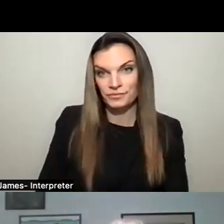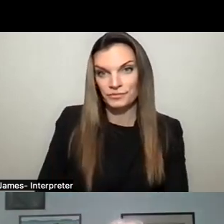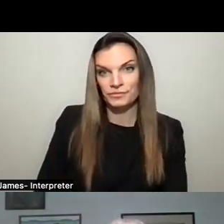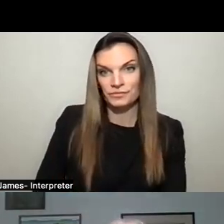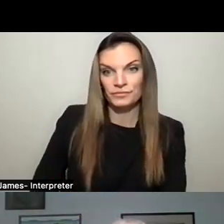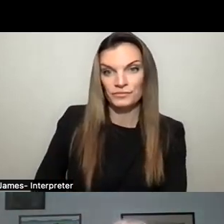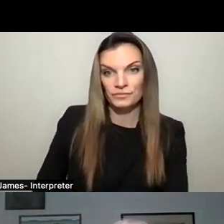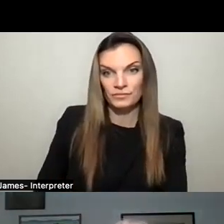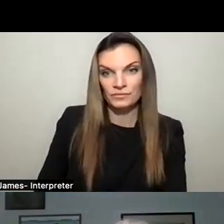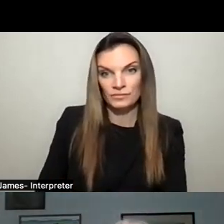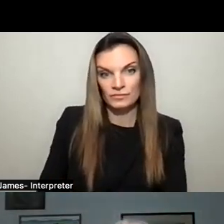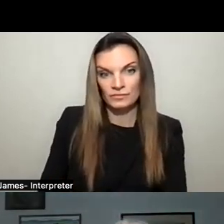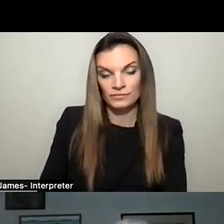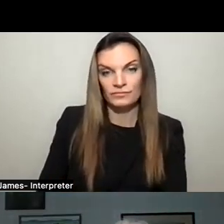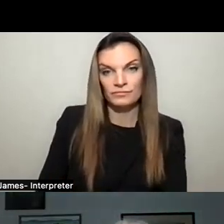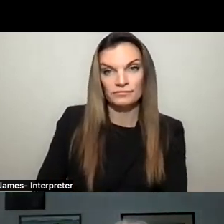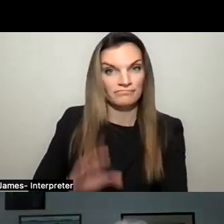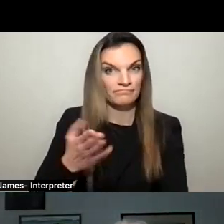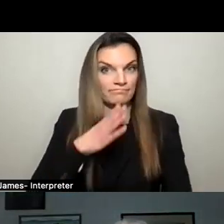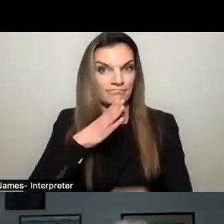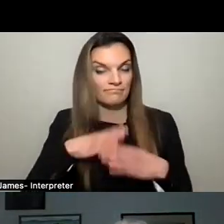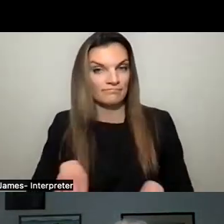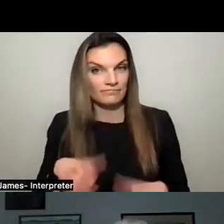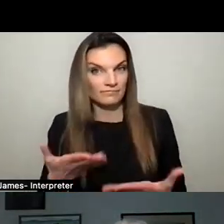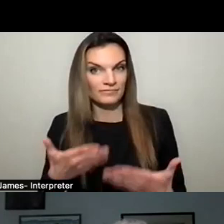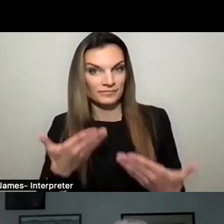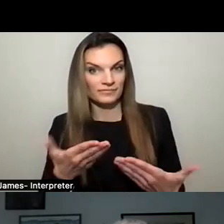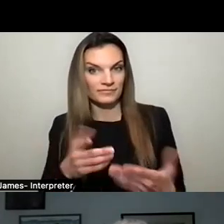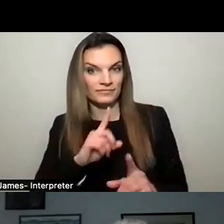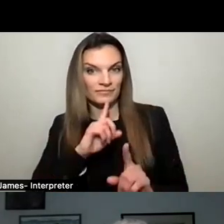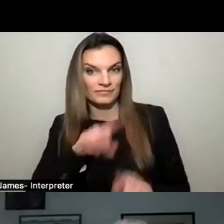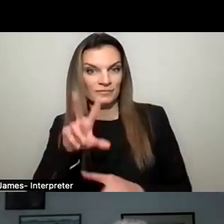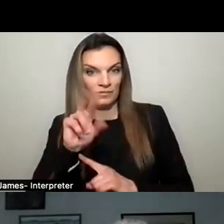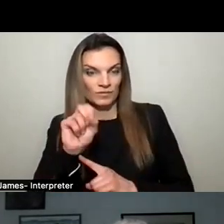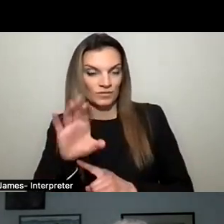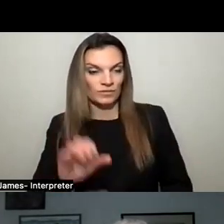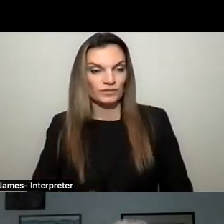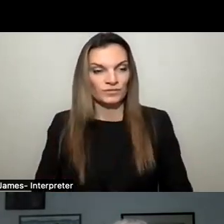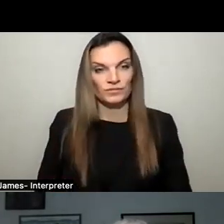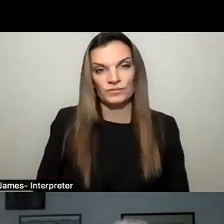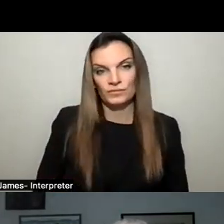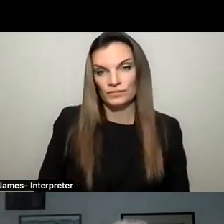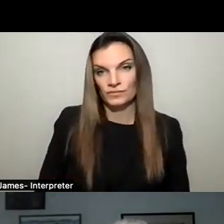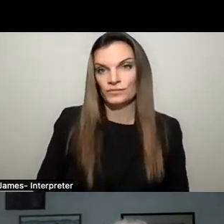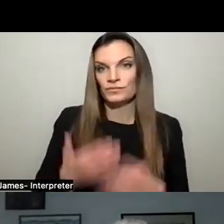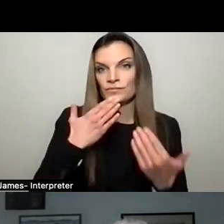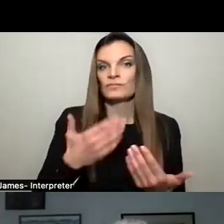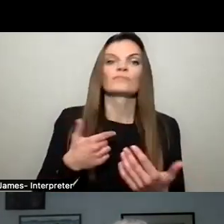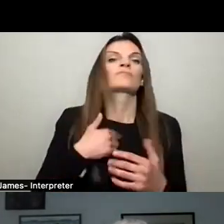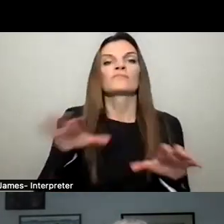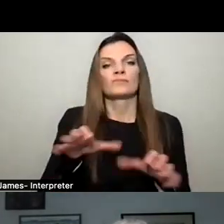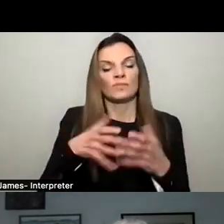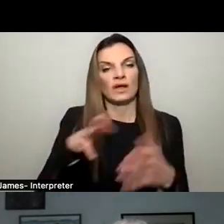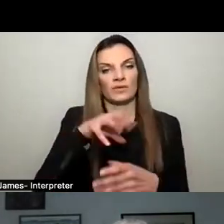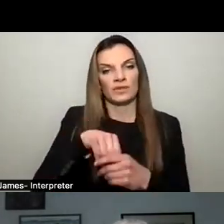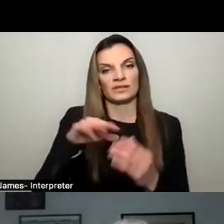Having not heard otherwise, uh, you may go ahead with your 30 seconds. Thank you. I do a lot inside this community.